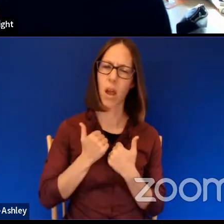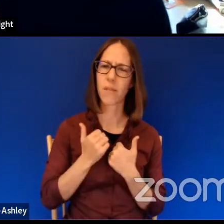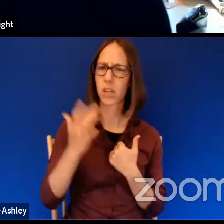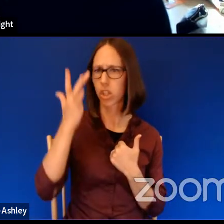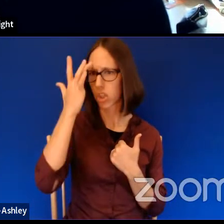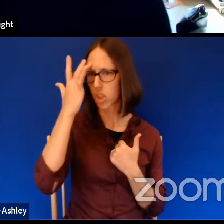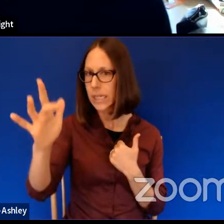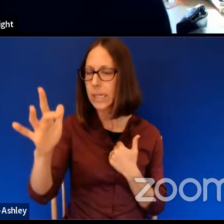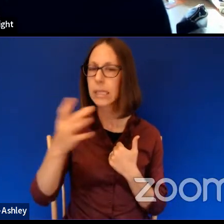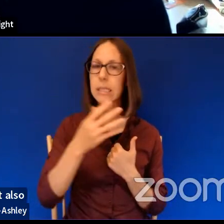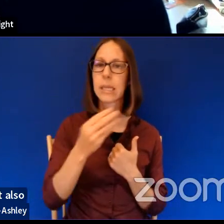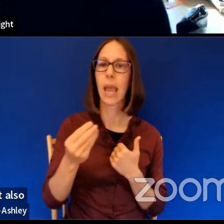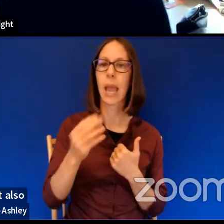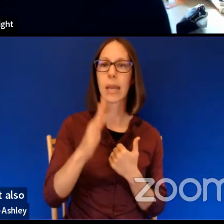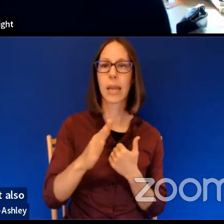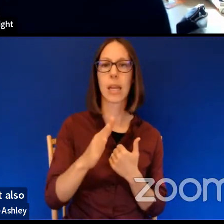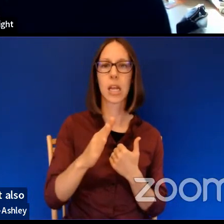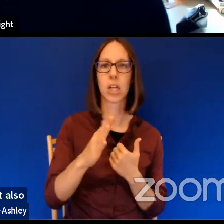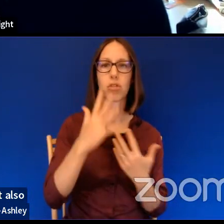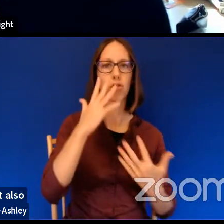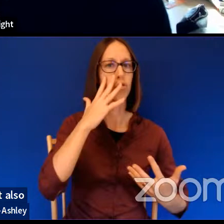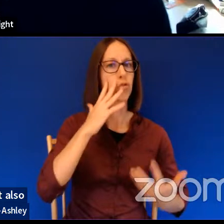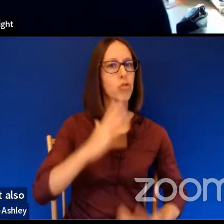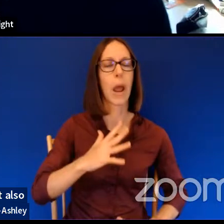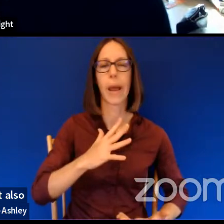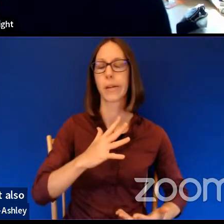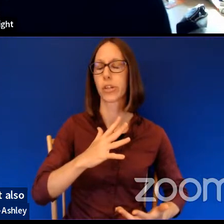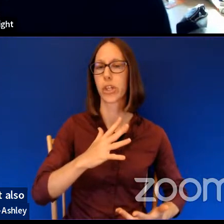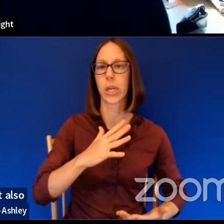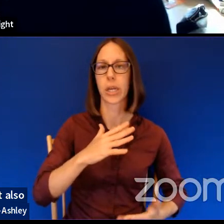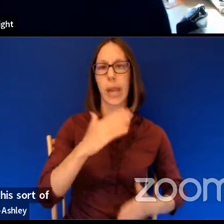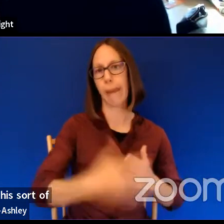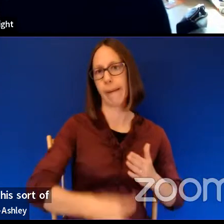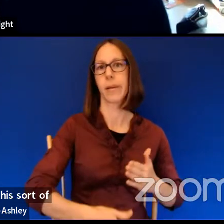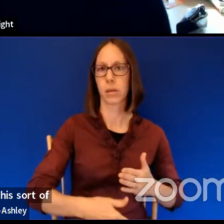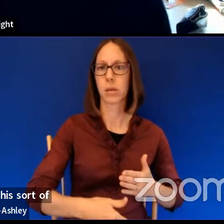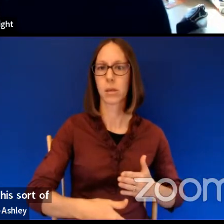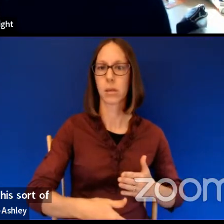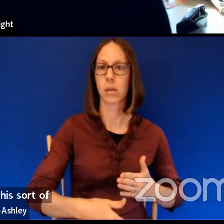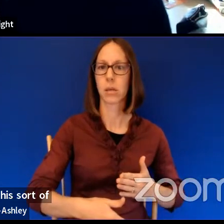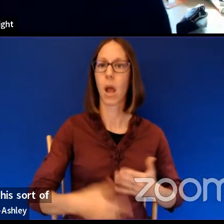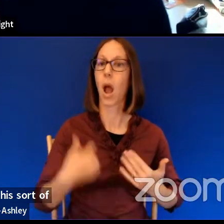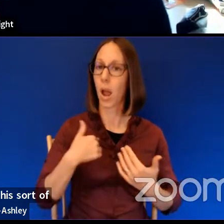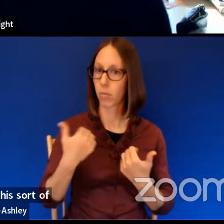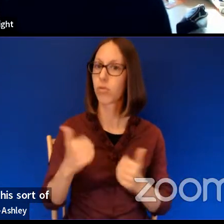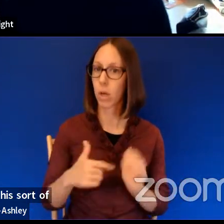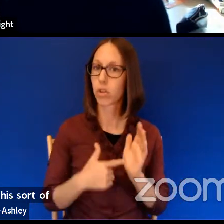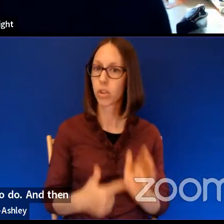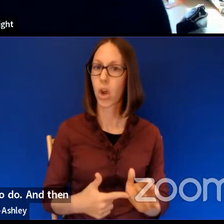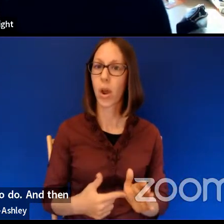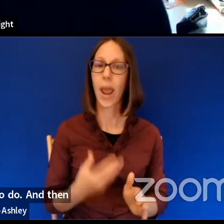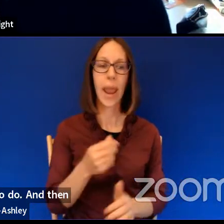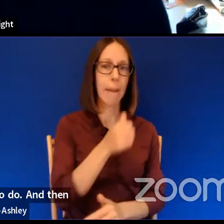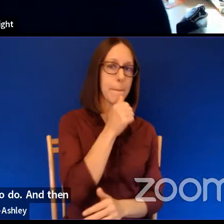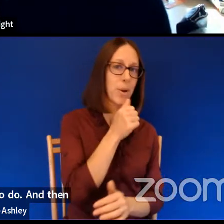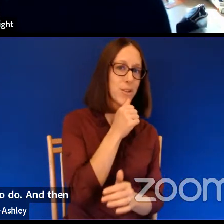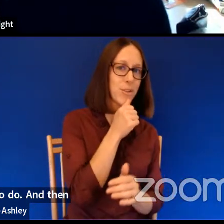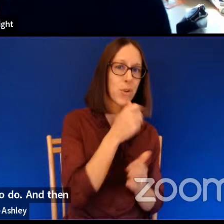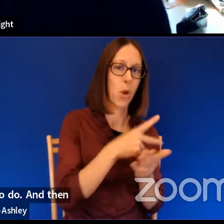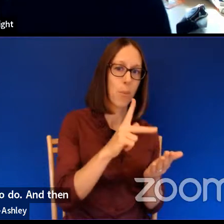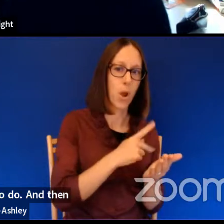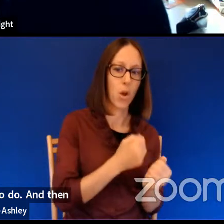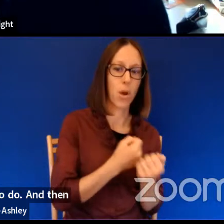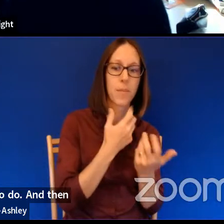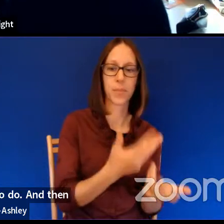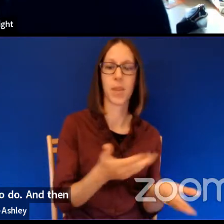also his sort of tragic and was, was what I was trying to do. And then I was writing these personal poems that became a book called